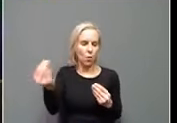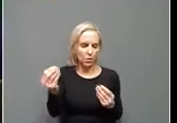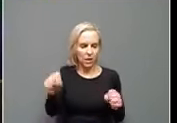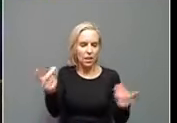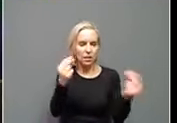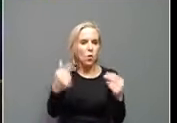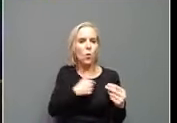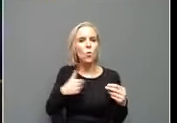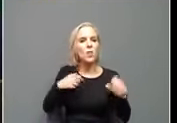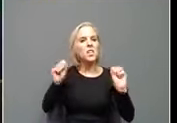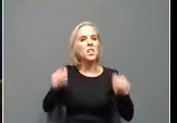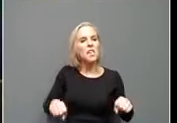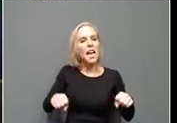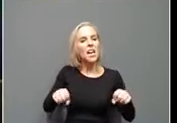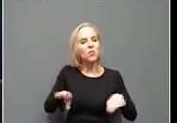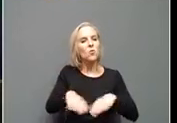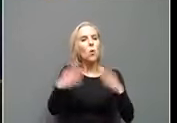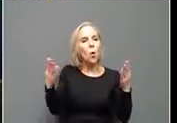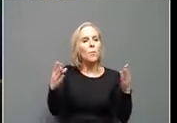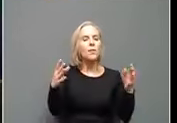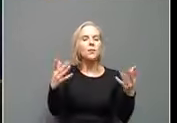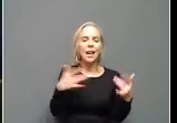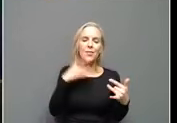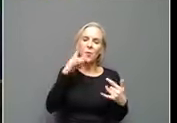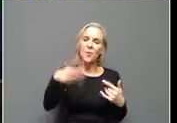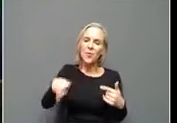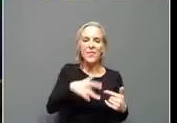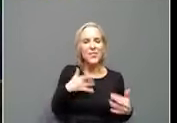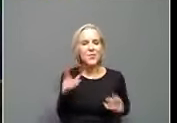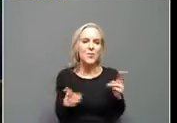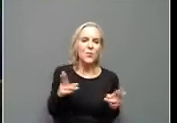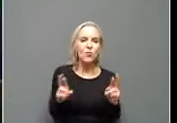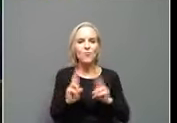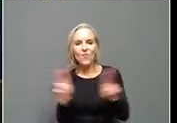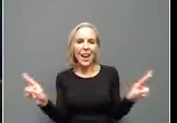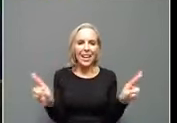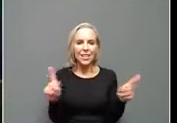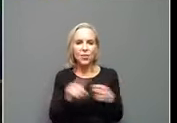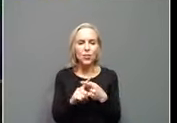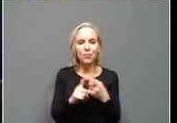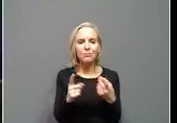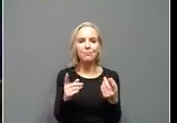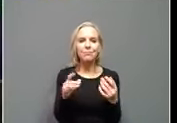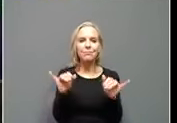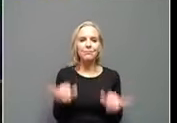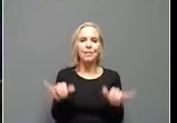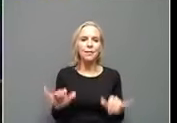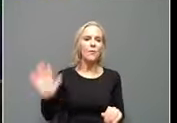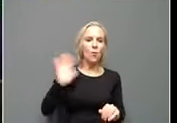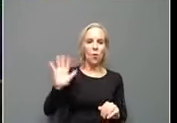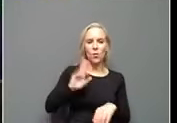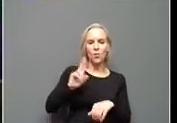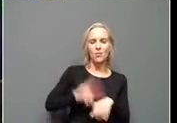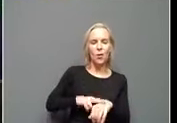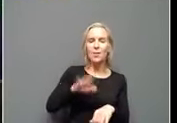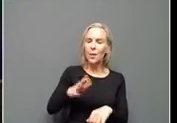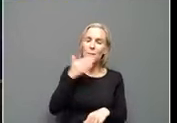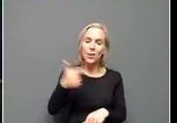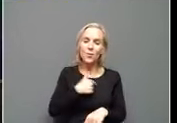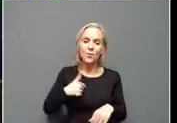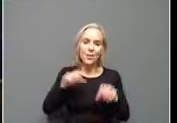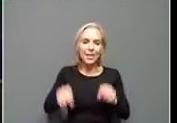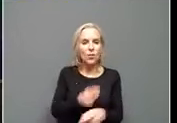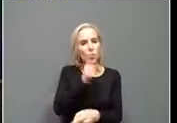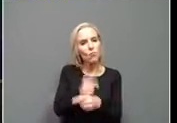loosen and listen, I get the people are itching and, and the best we can do is the best we can do. And that's having the right rules in